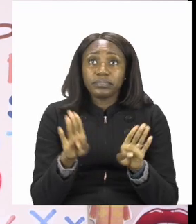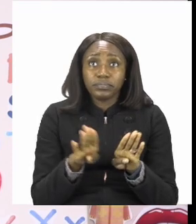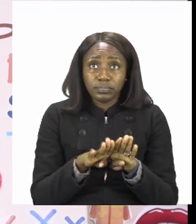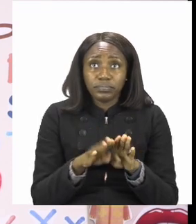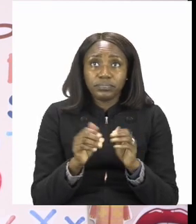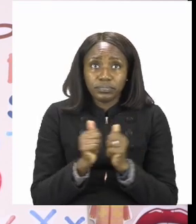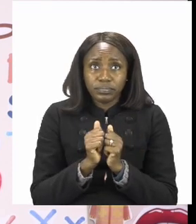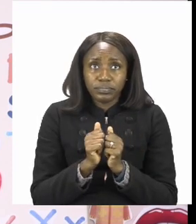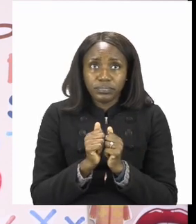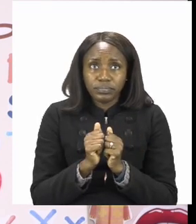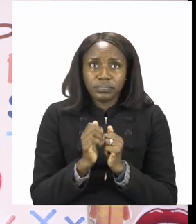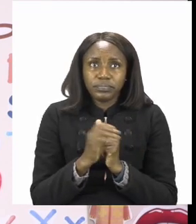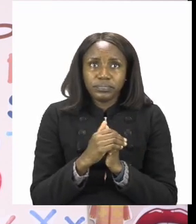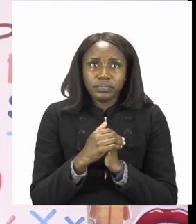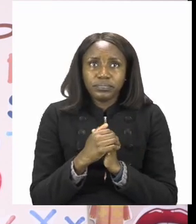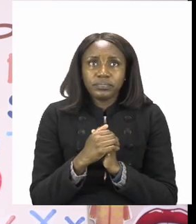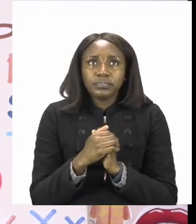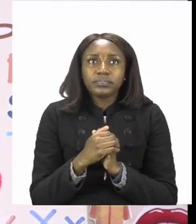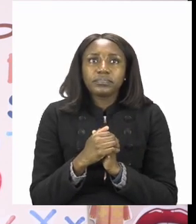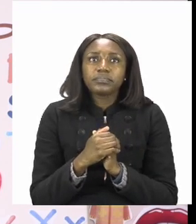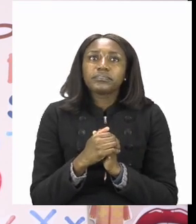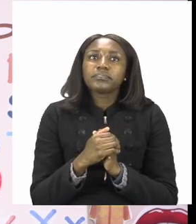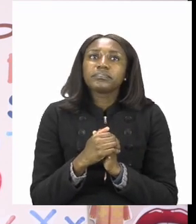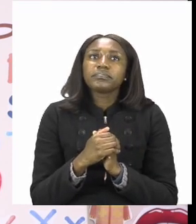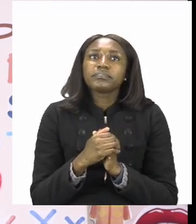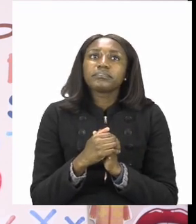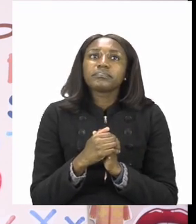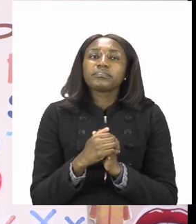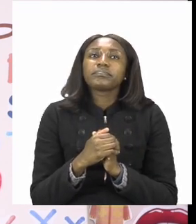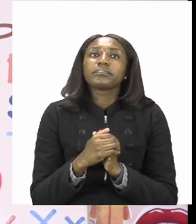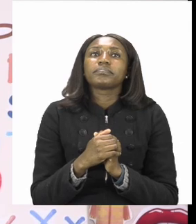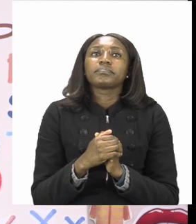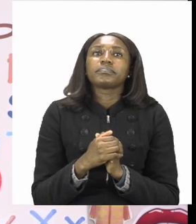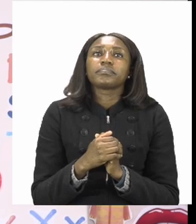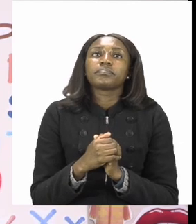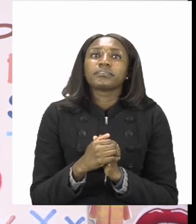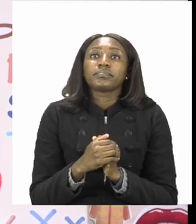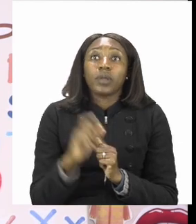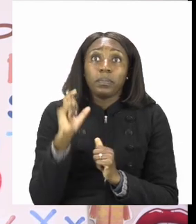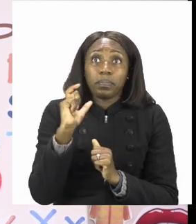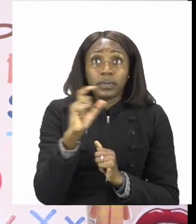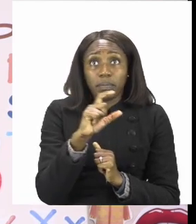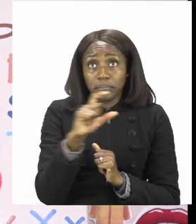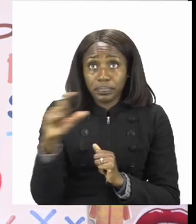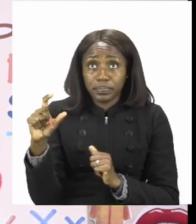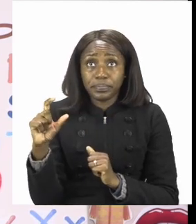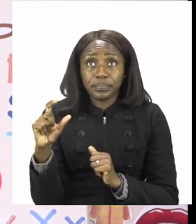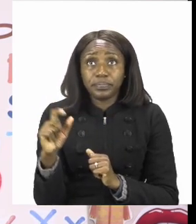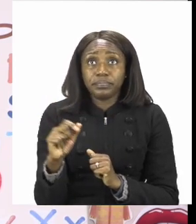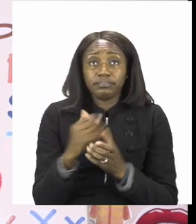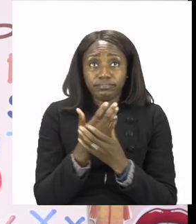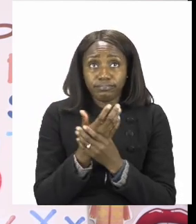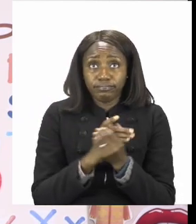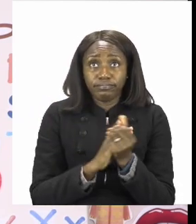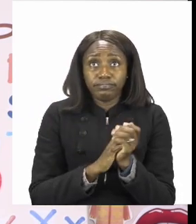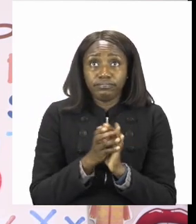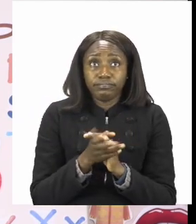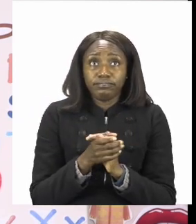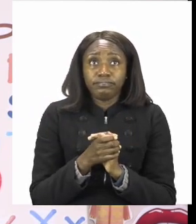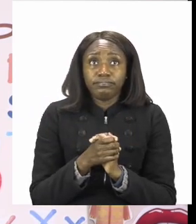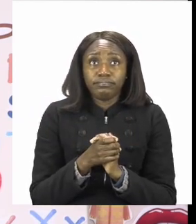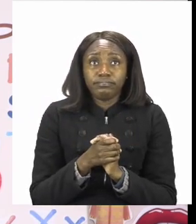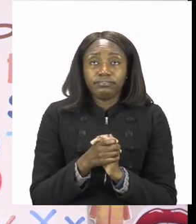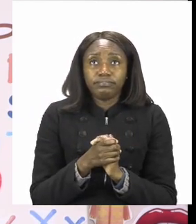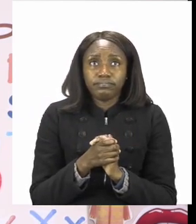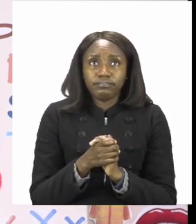don't get lost. So number one is going to say capital letter W for word wash. Then we say